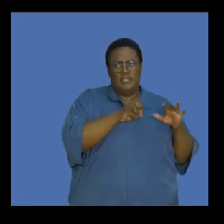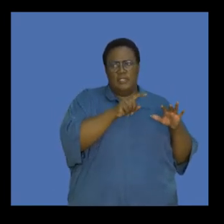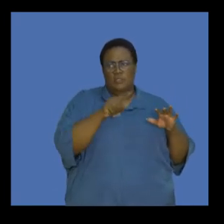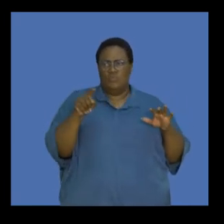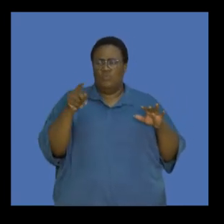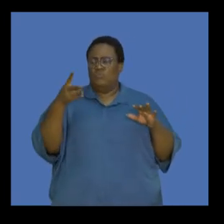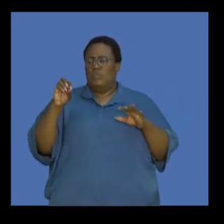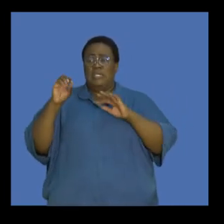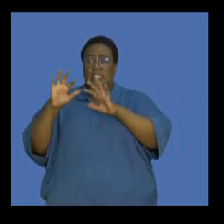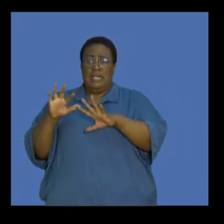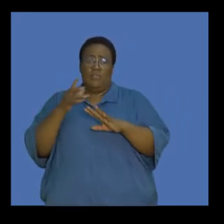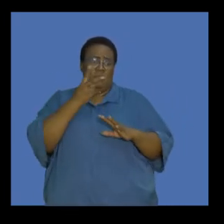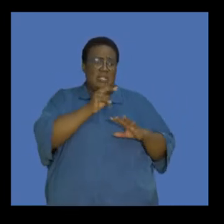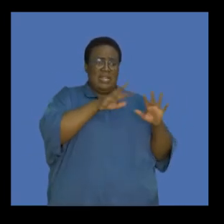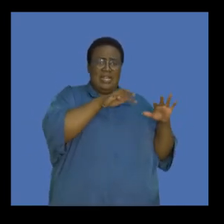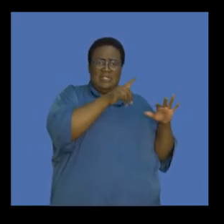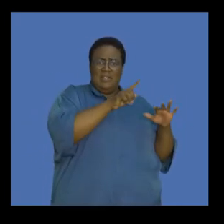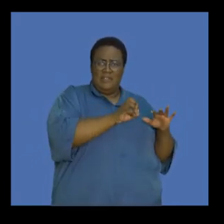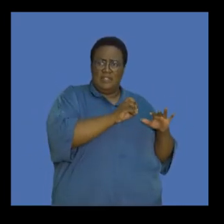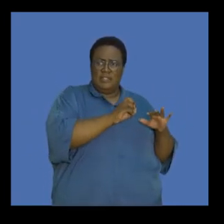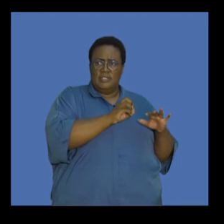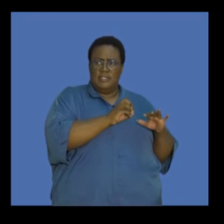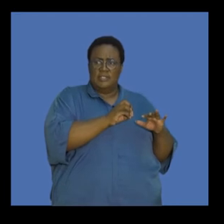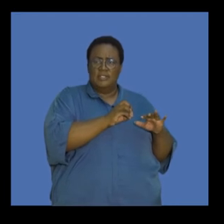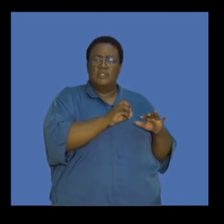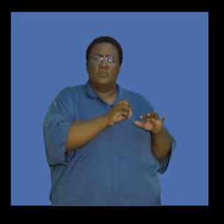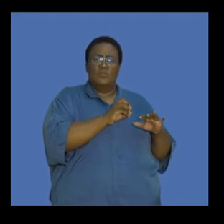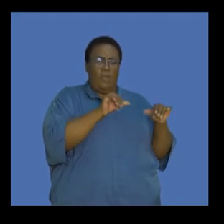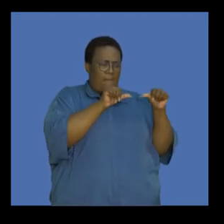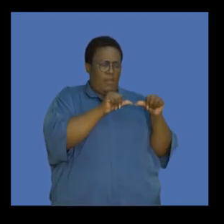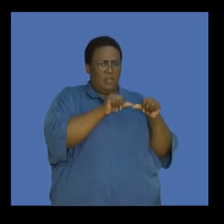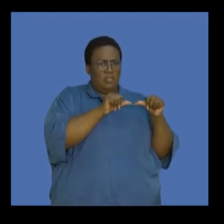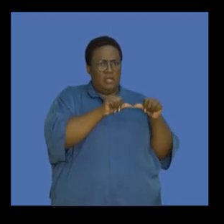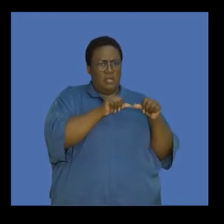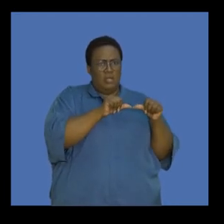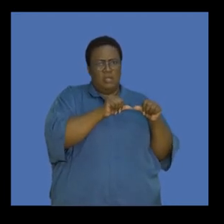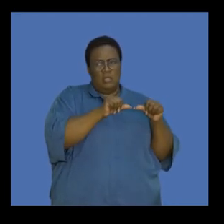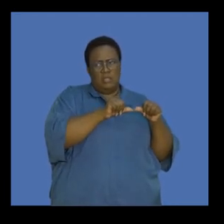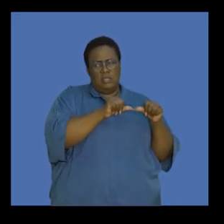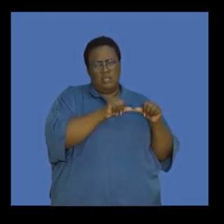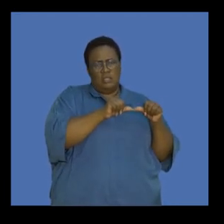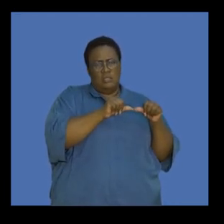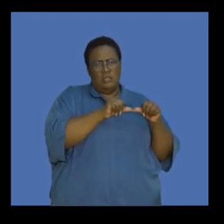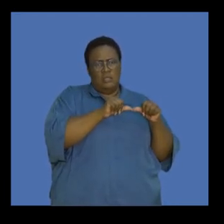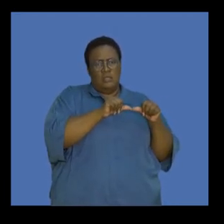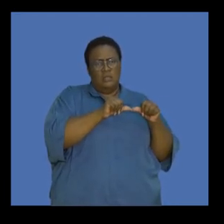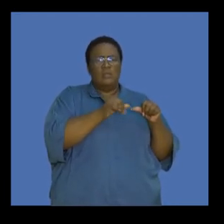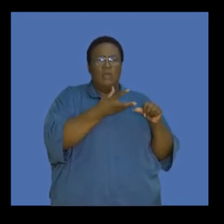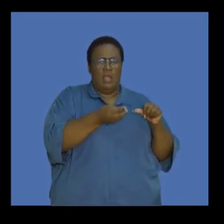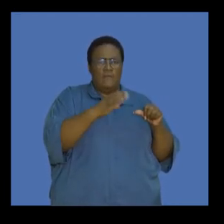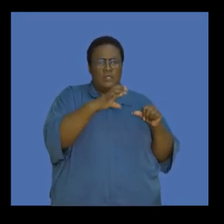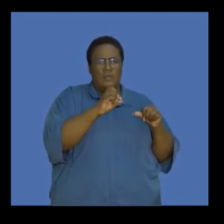we're seeing that earlier on in the 1970s we had measured and there was records of the emission of these